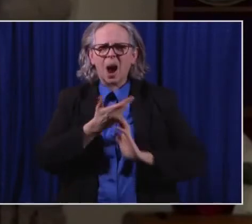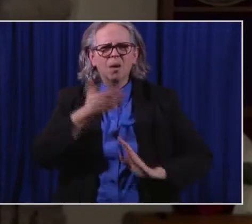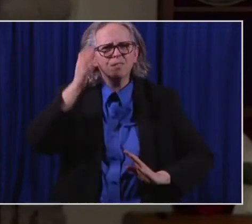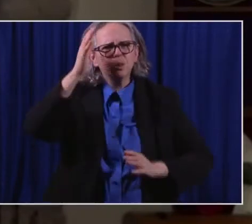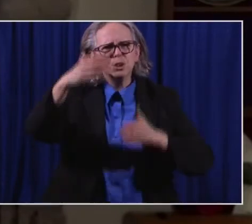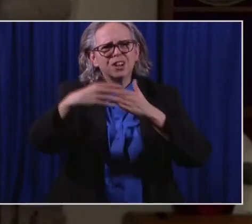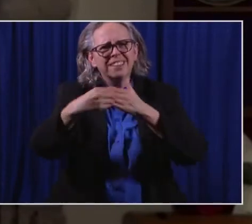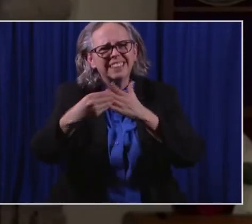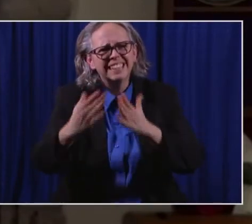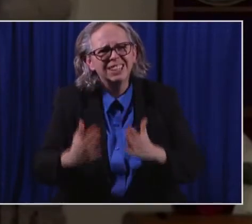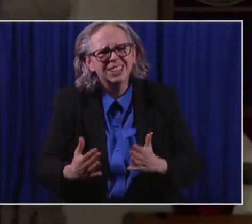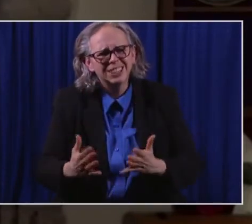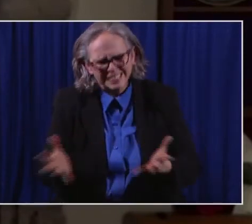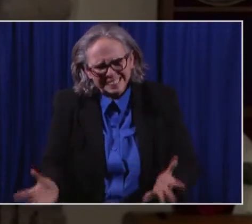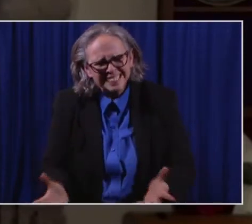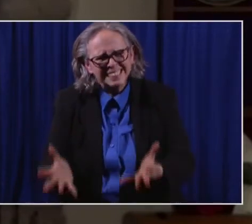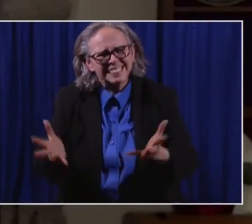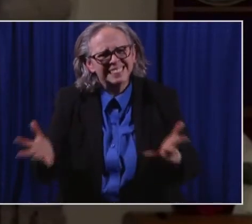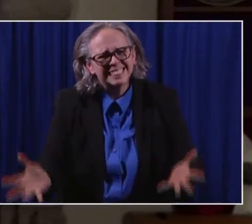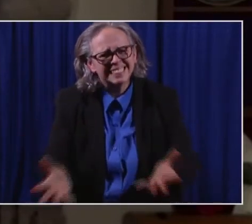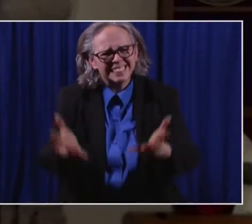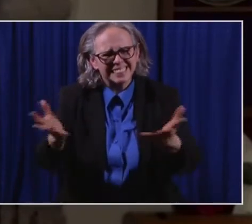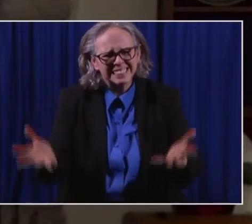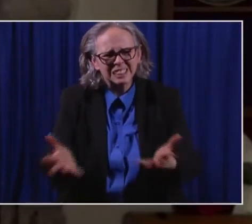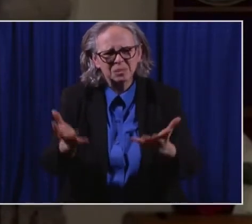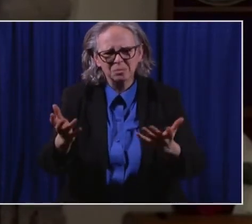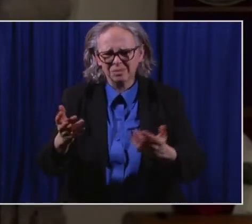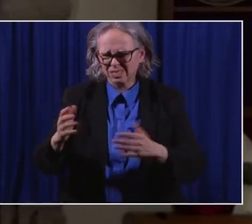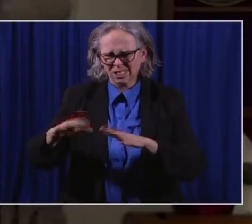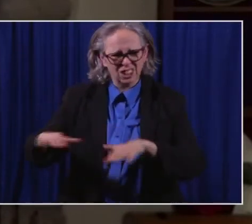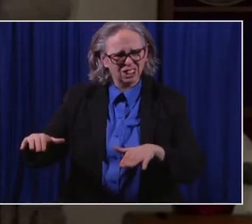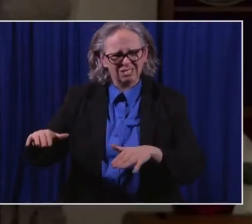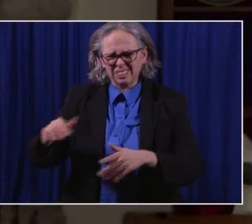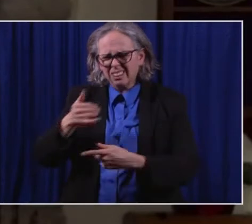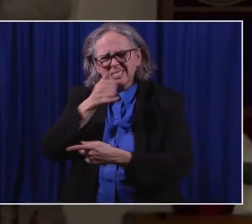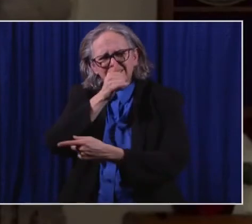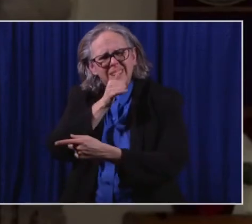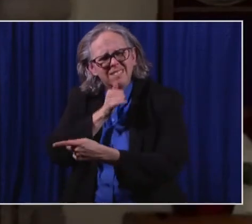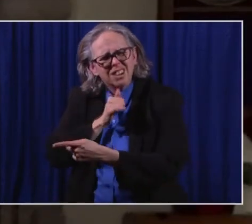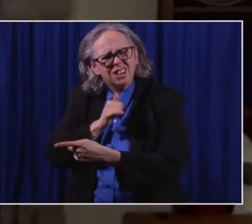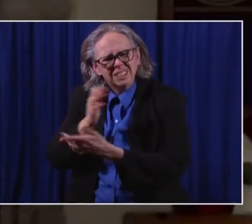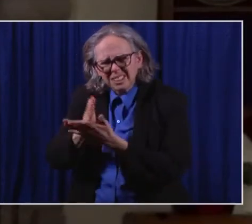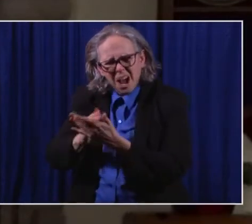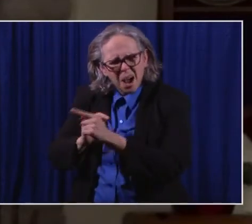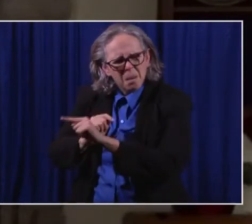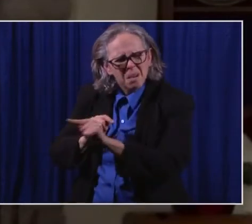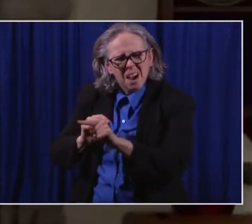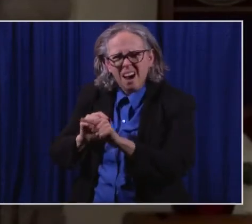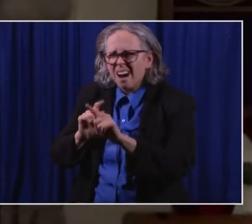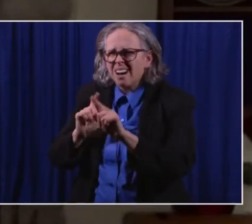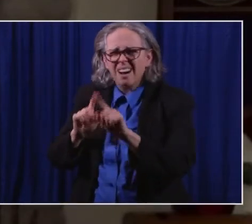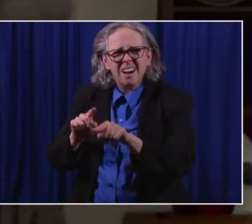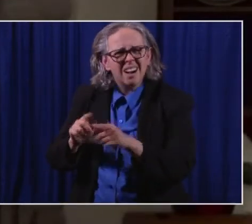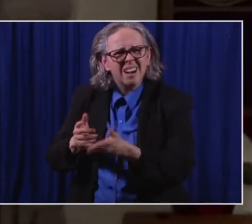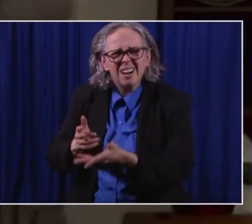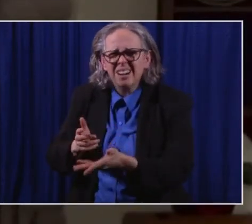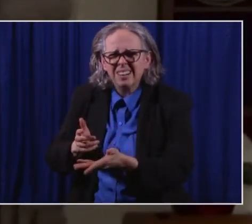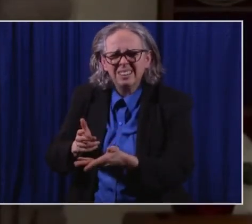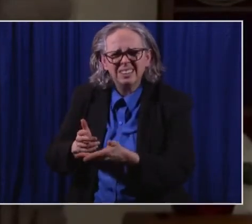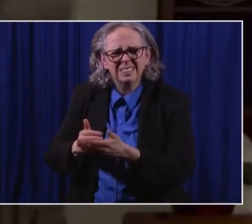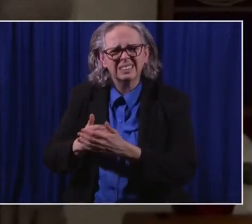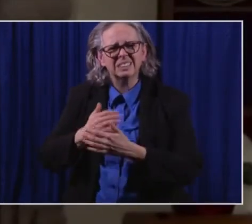really, uh, been hurt in some cases, by not being in school. Uh, some of them have become